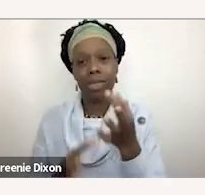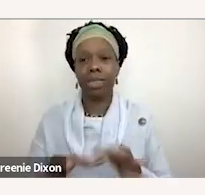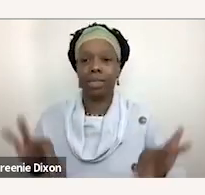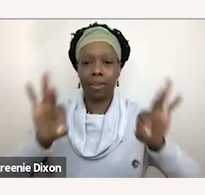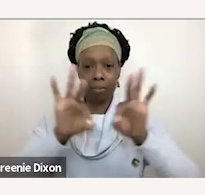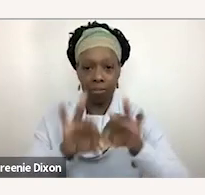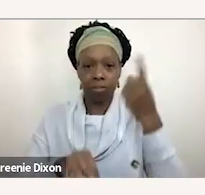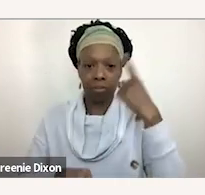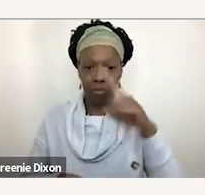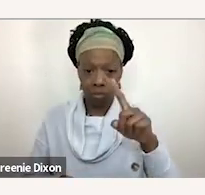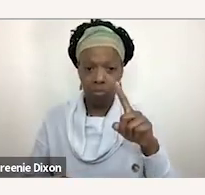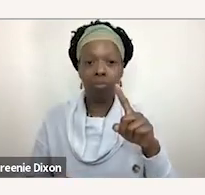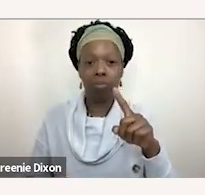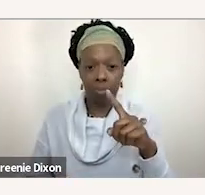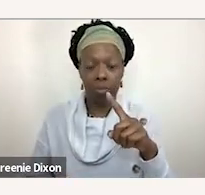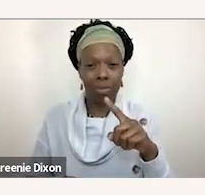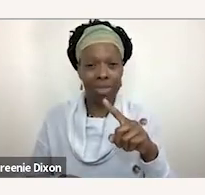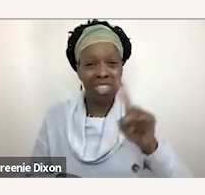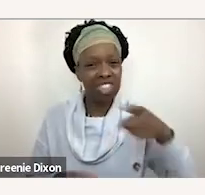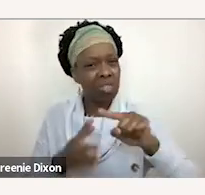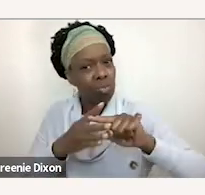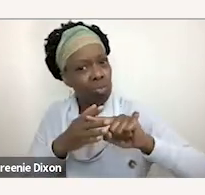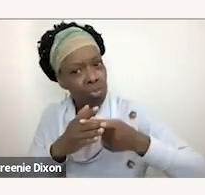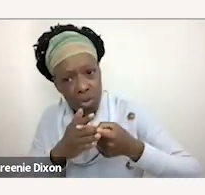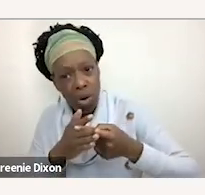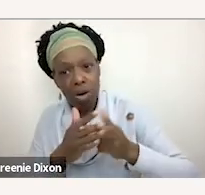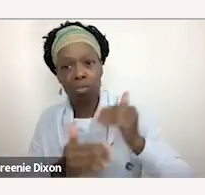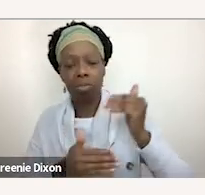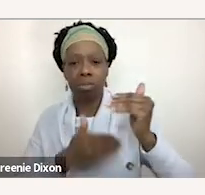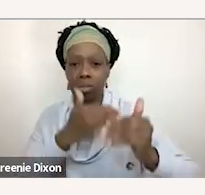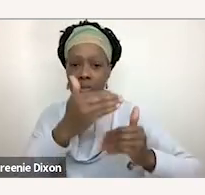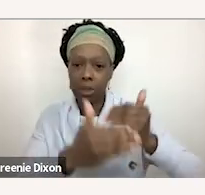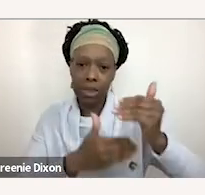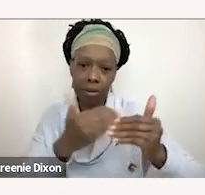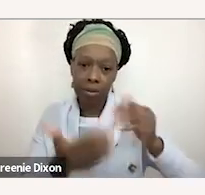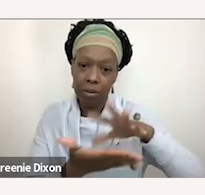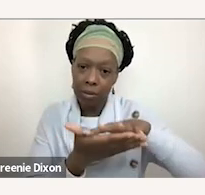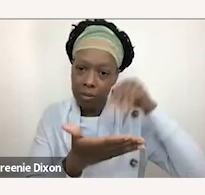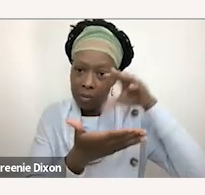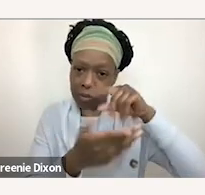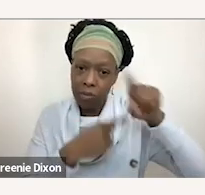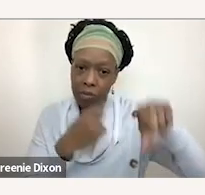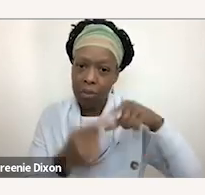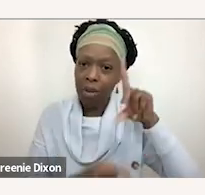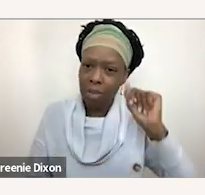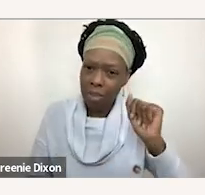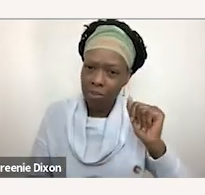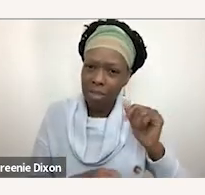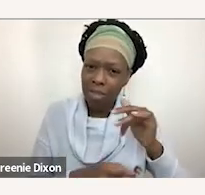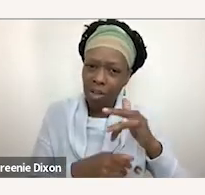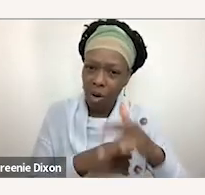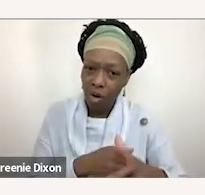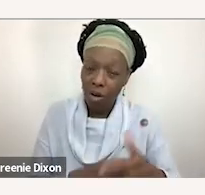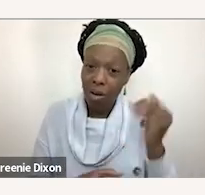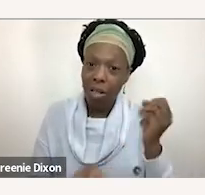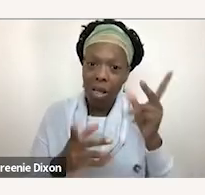just starting the process of learning about disability early you know a lot of folks